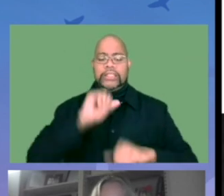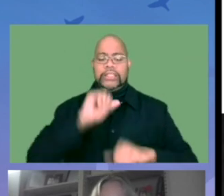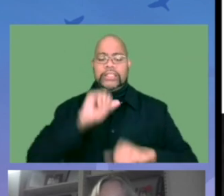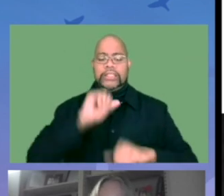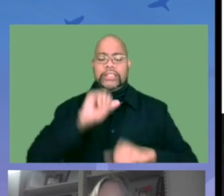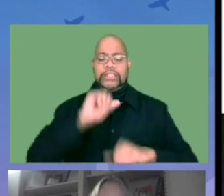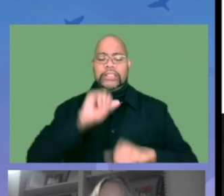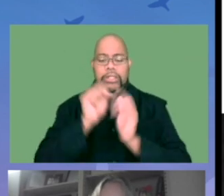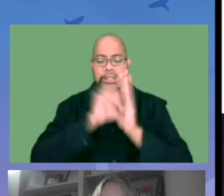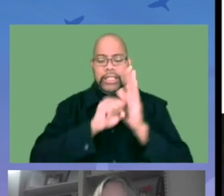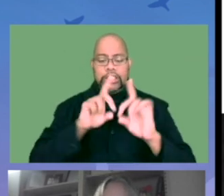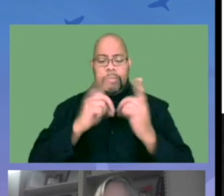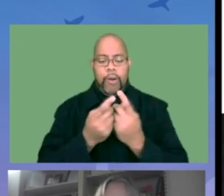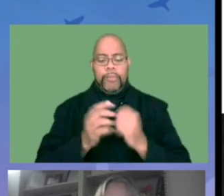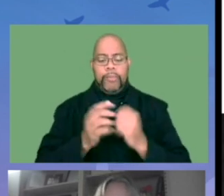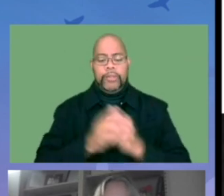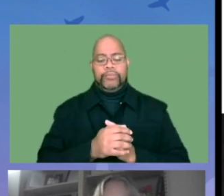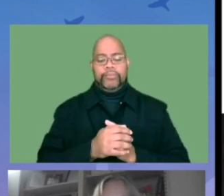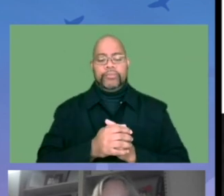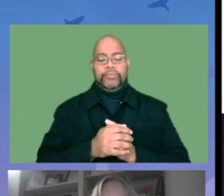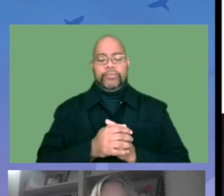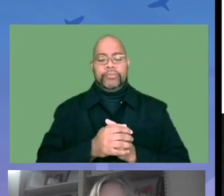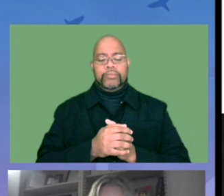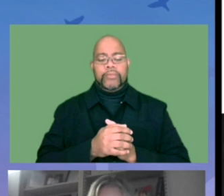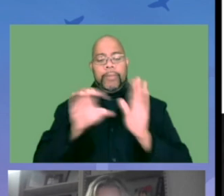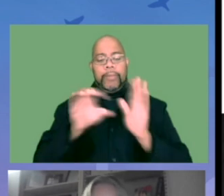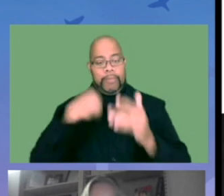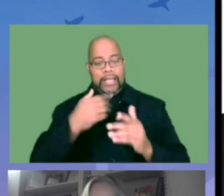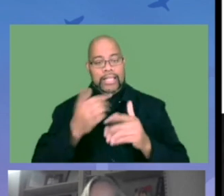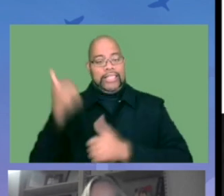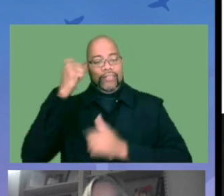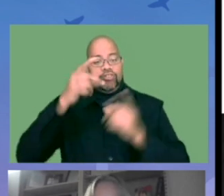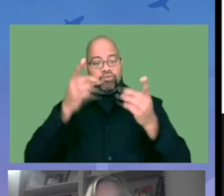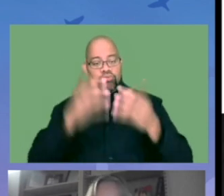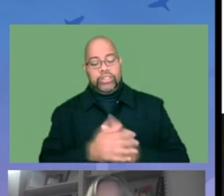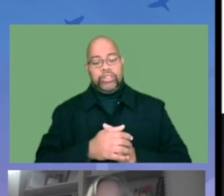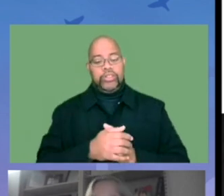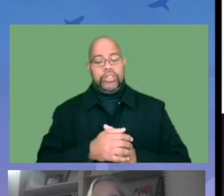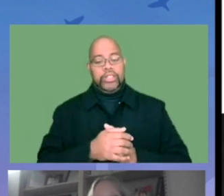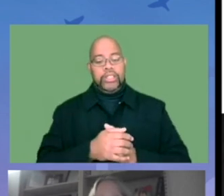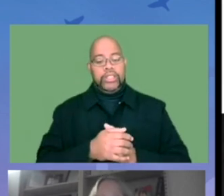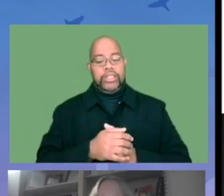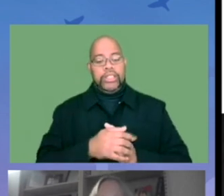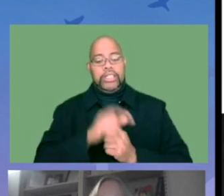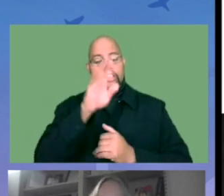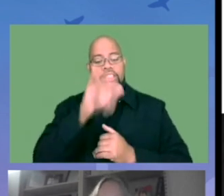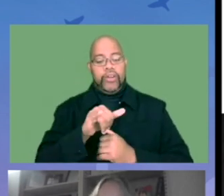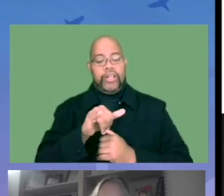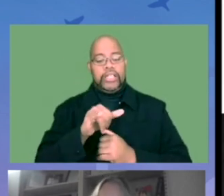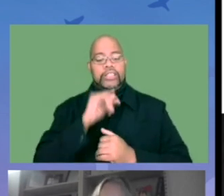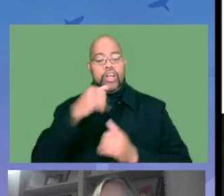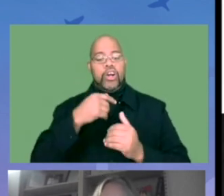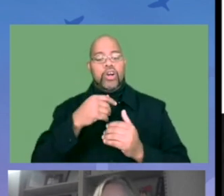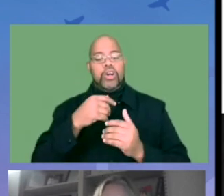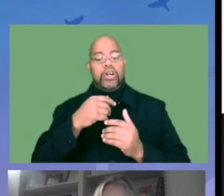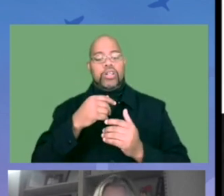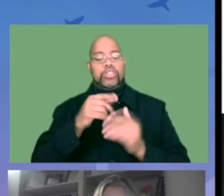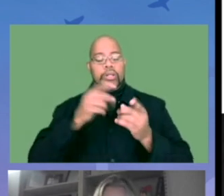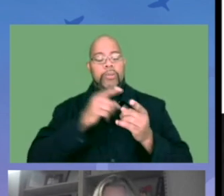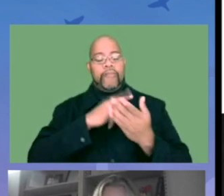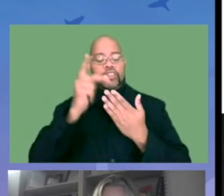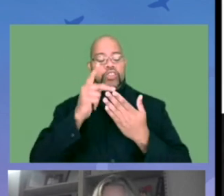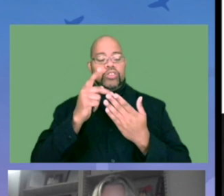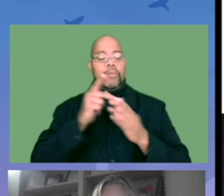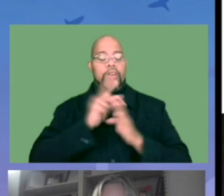establishing this collaboration with the State Department. There's a picture of me, the executive director. Keri Vogeljysing is our director of